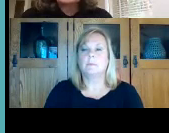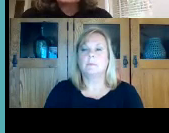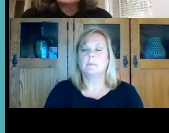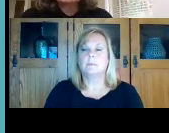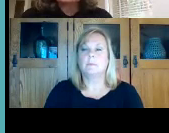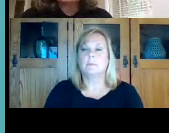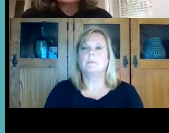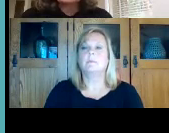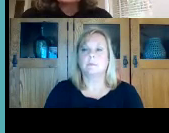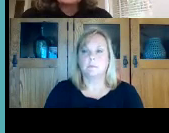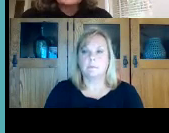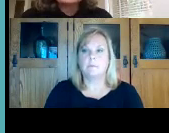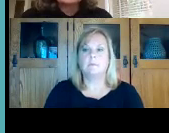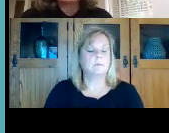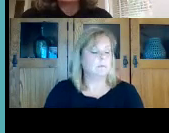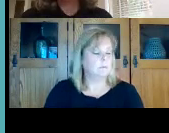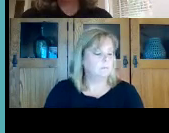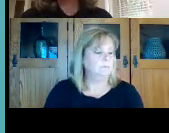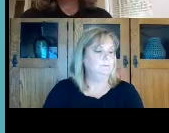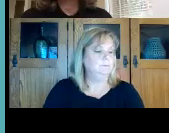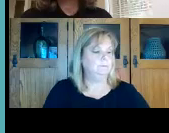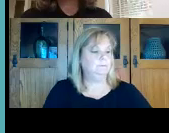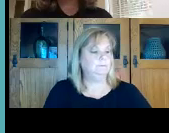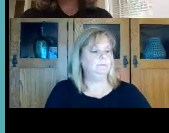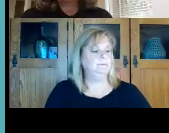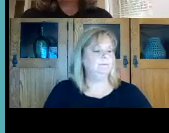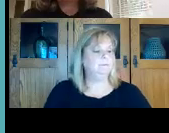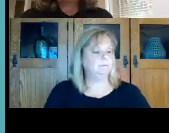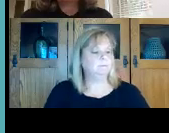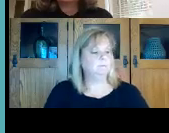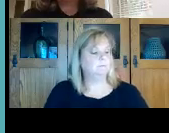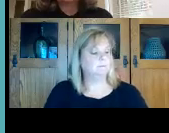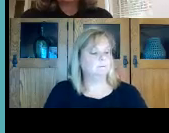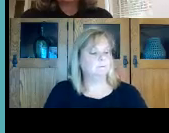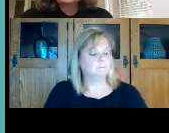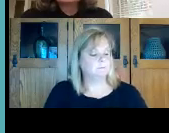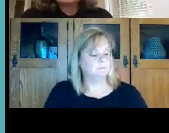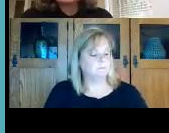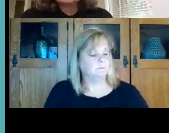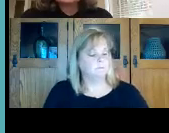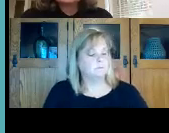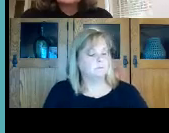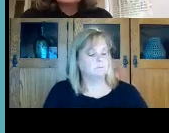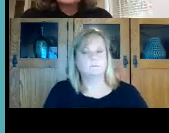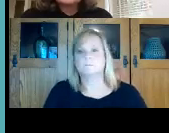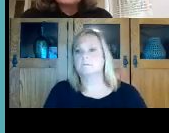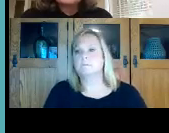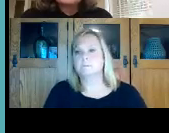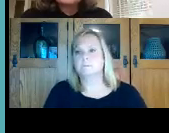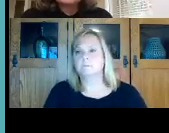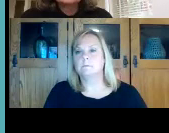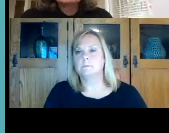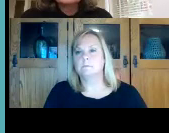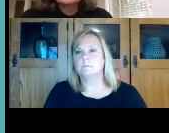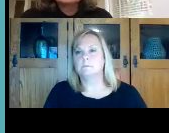to about that because we don't provide the transportation directly um but she is funding sources that may be able